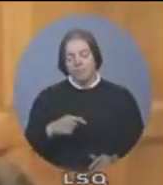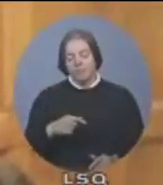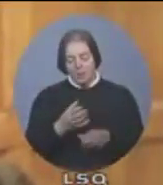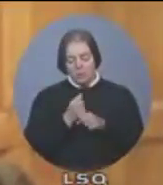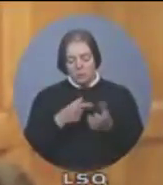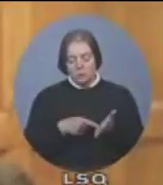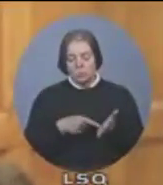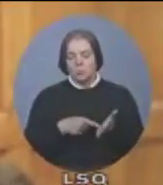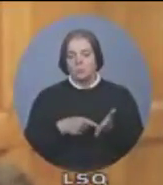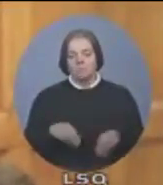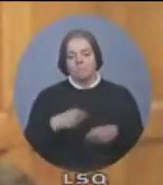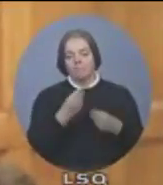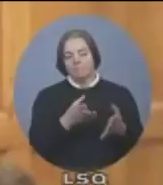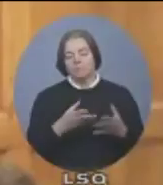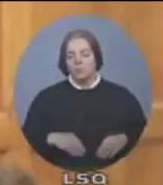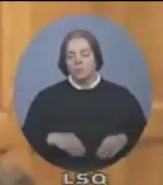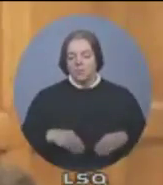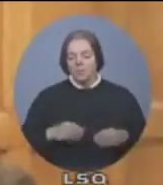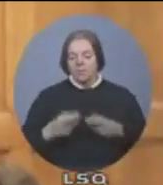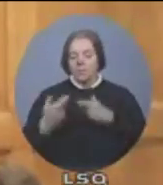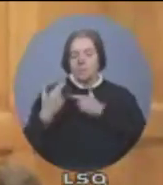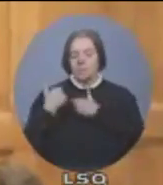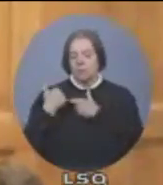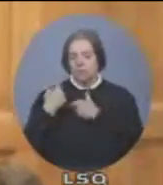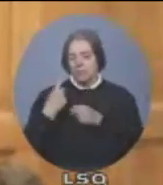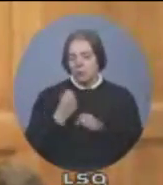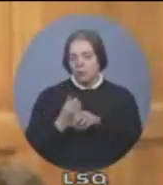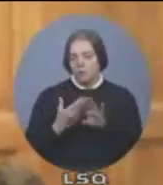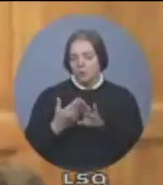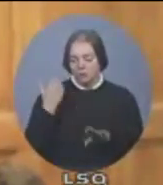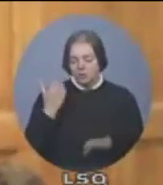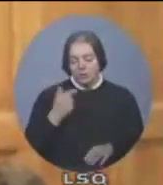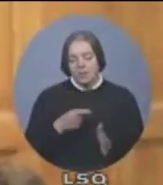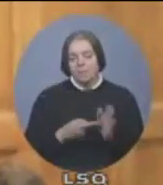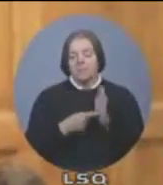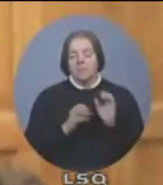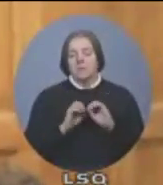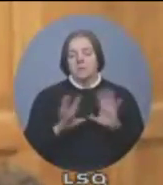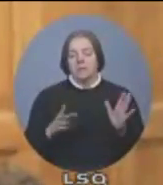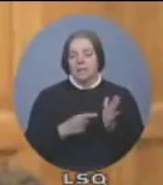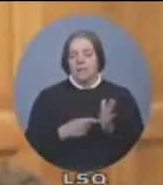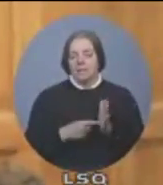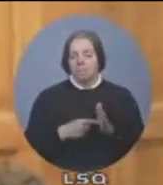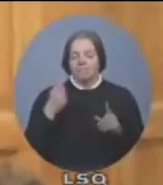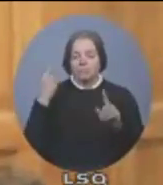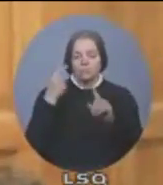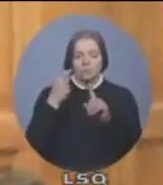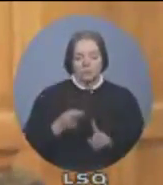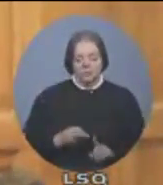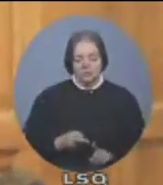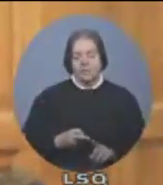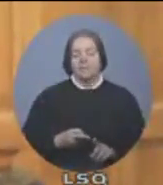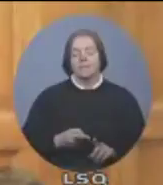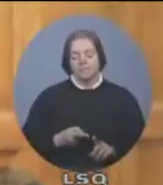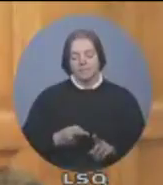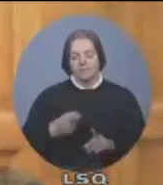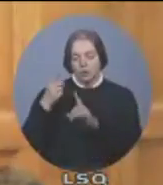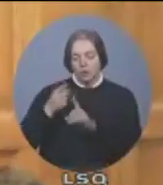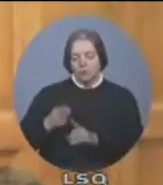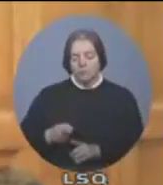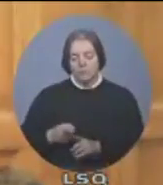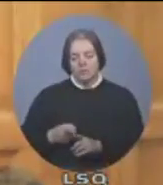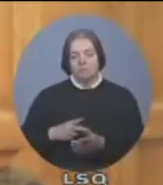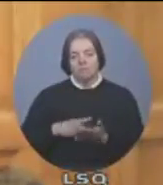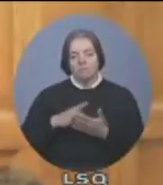Kairos objectives are, in fact, quote, strategically aligned with our country program objectives. On September 20 this year,